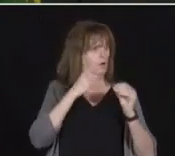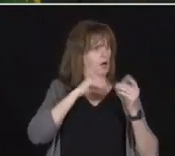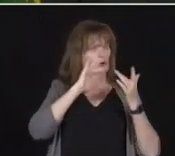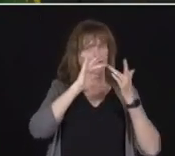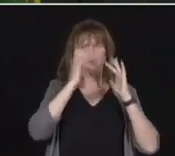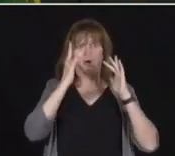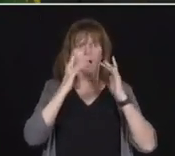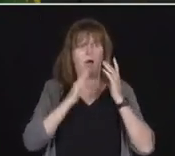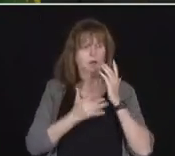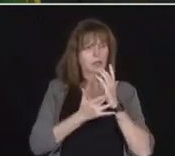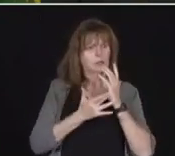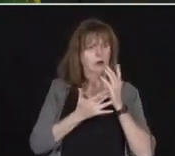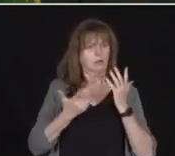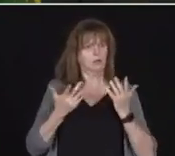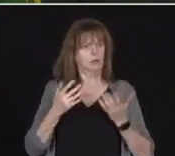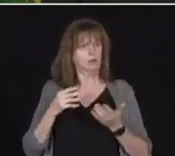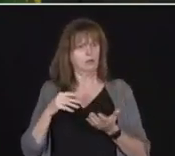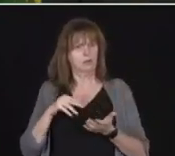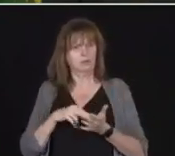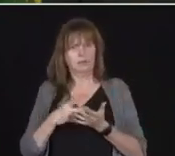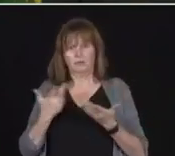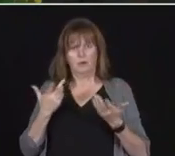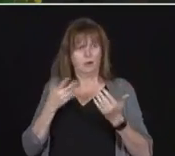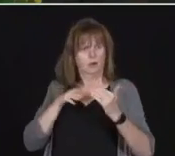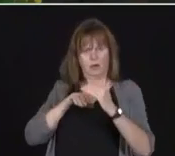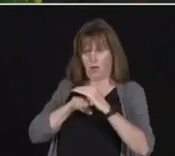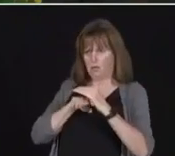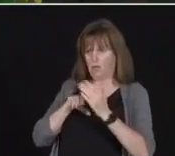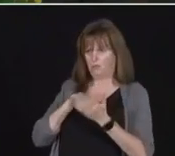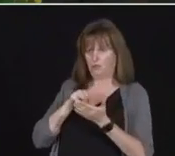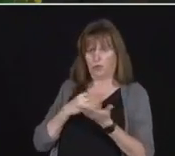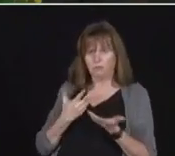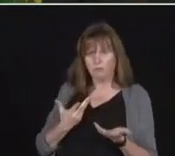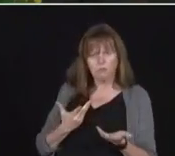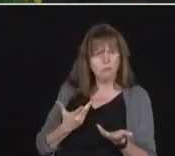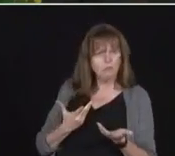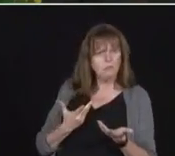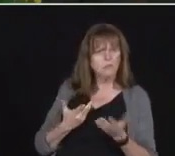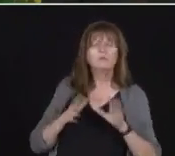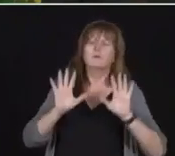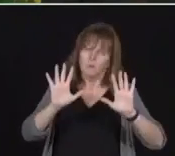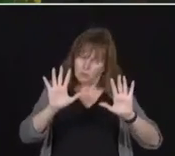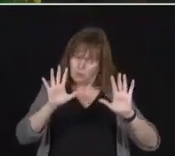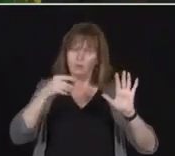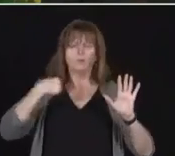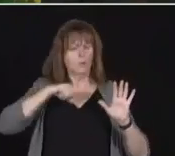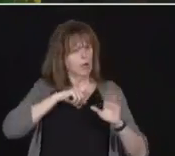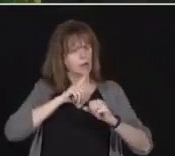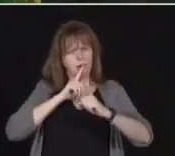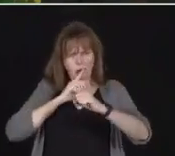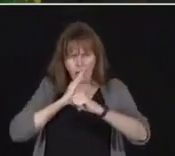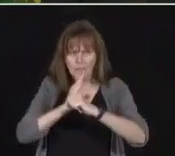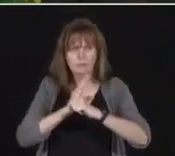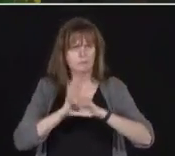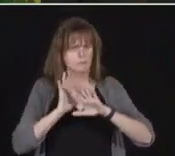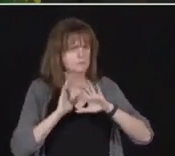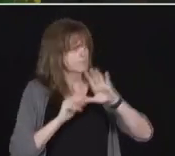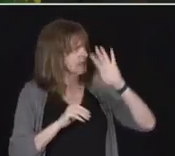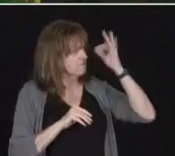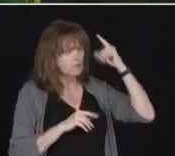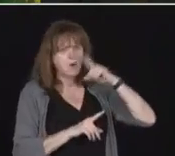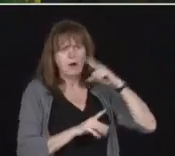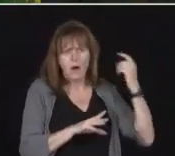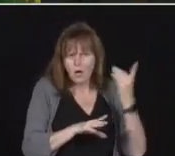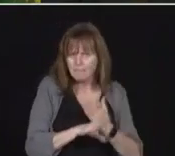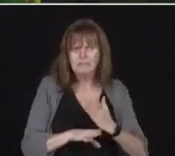2020. And the federal government and the CRTC made a commitment to get connectivity to every Canadian. We want them to do it and we want them to do it as soon as humanly